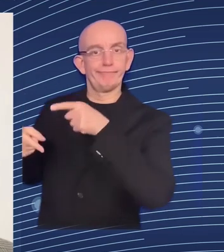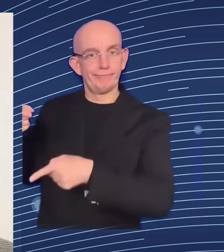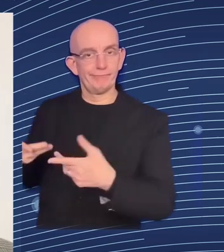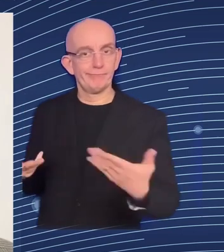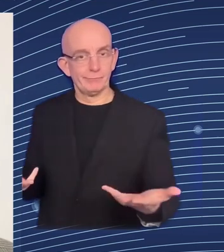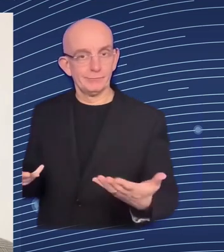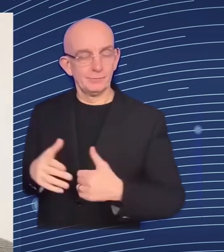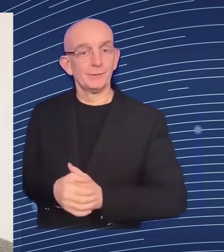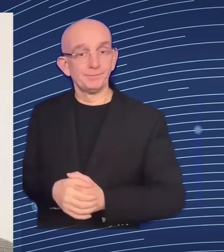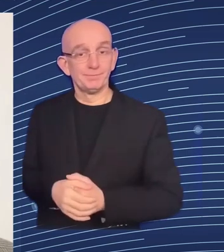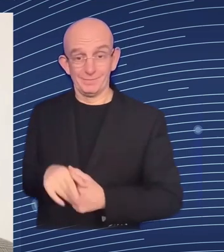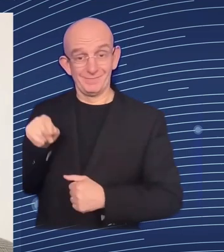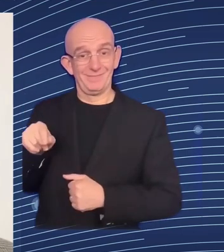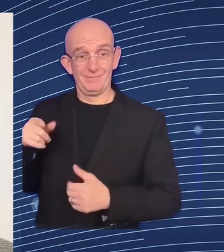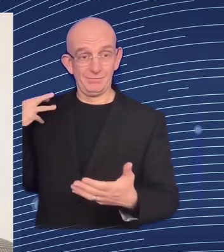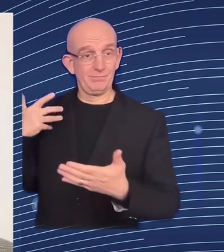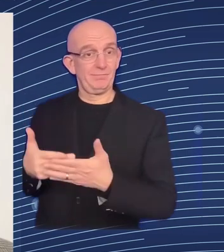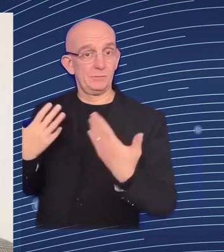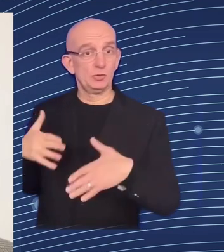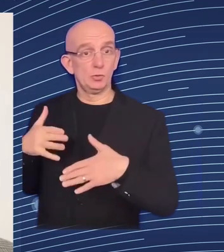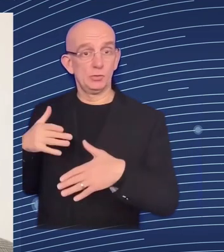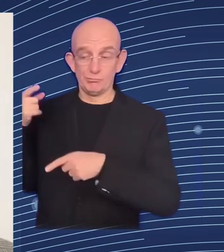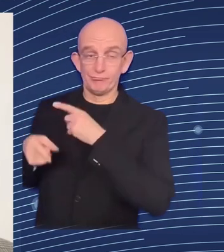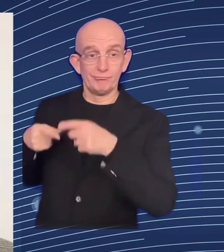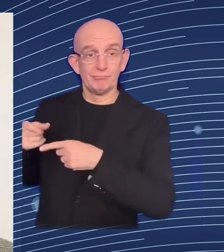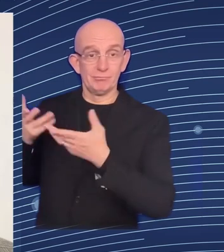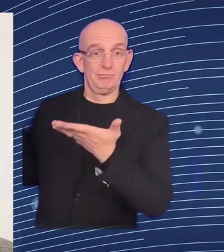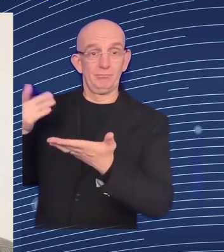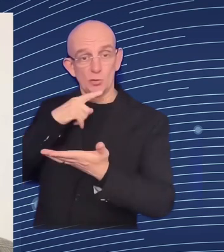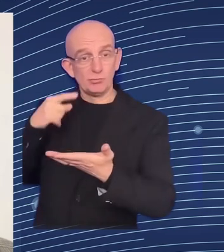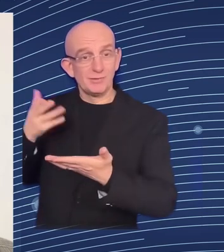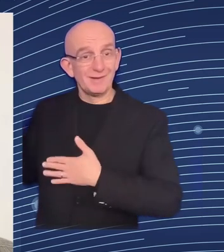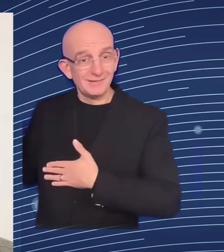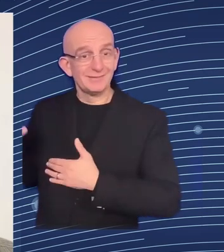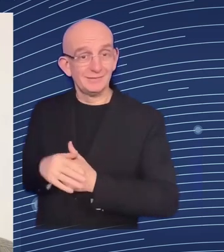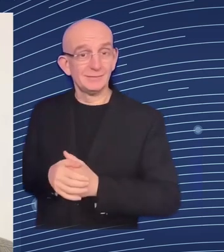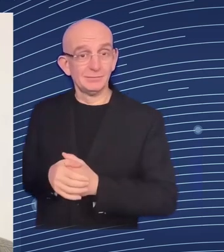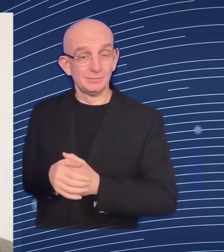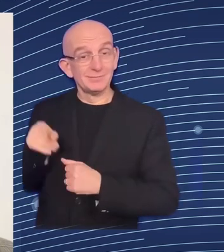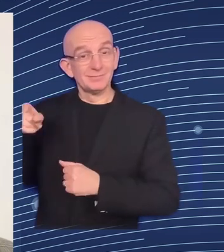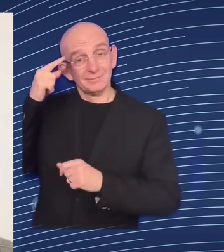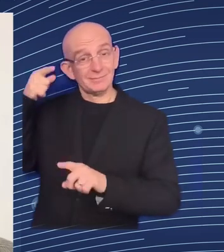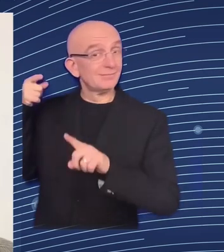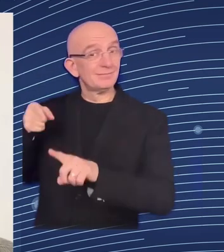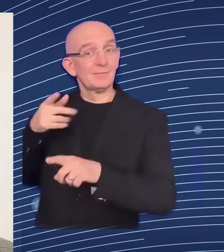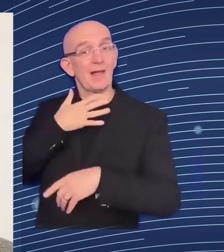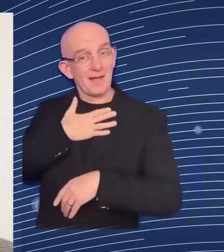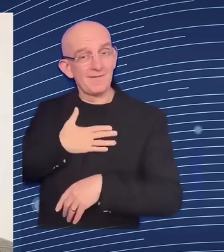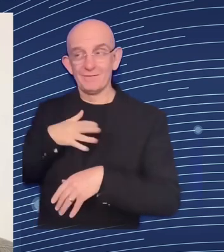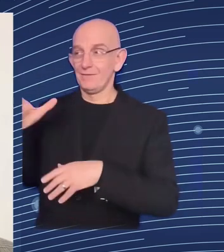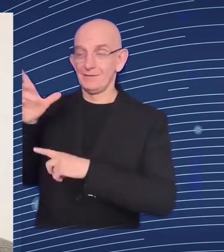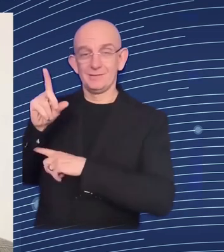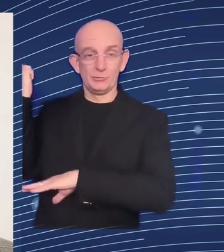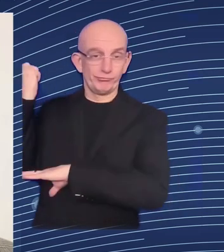the intention is there to be destroyed and i think this is a very very important element and